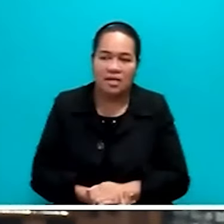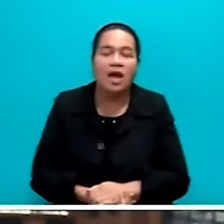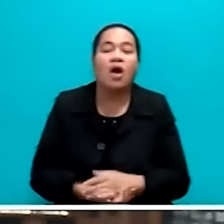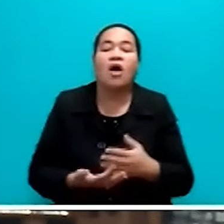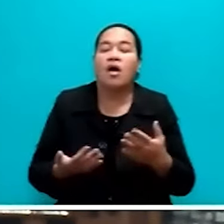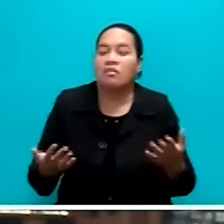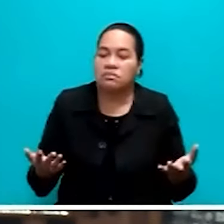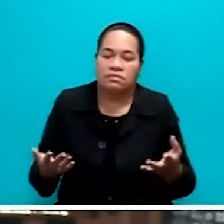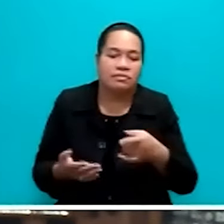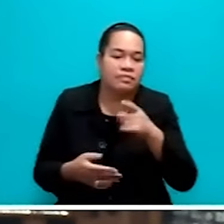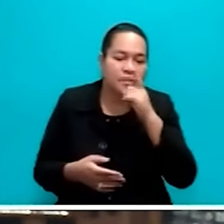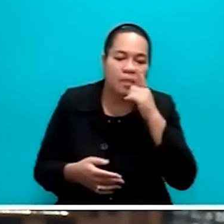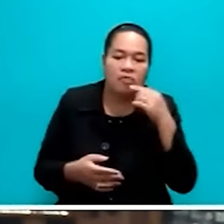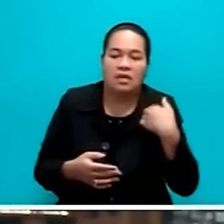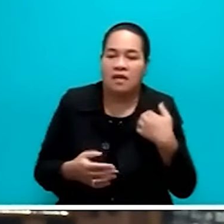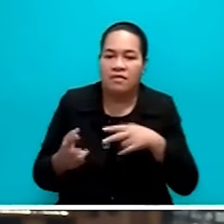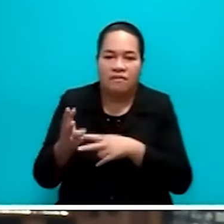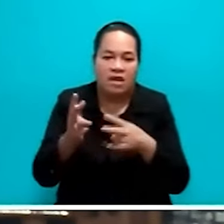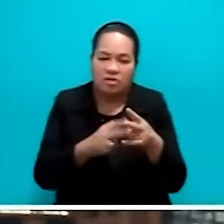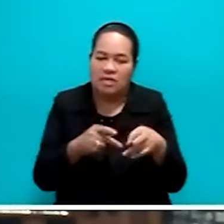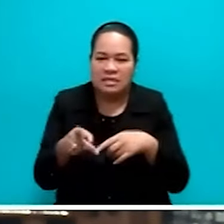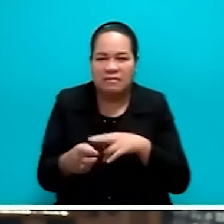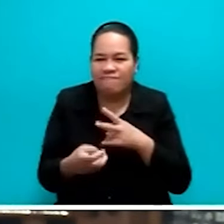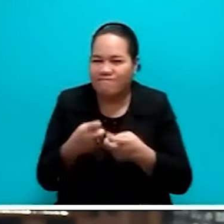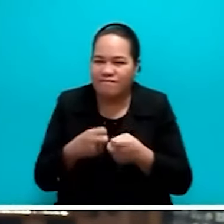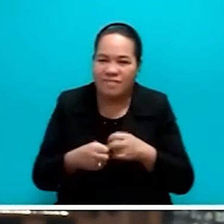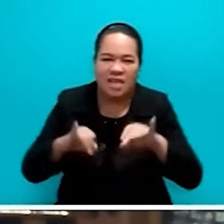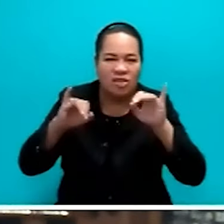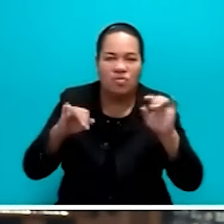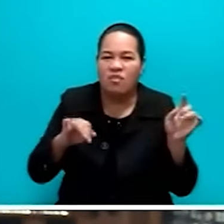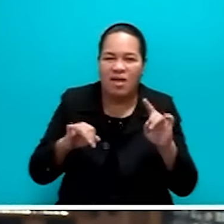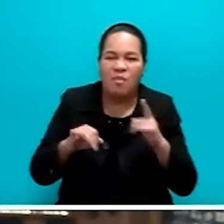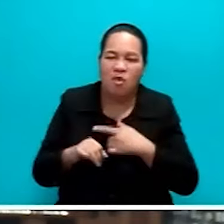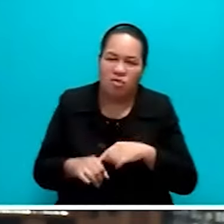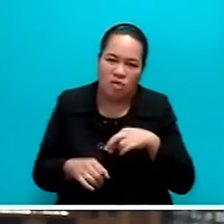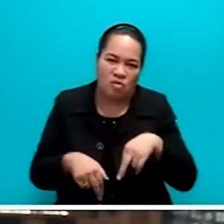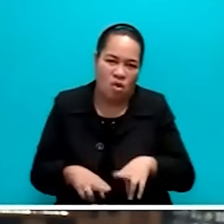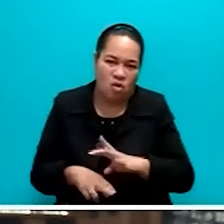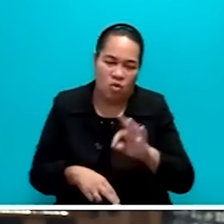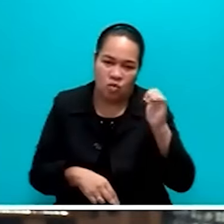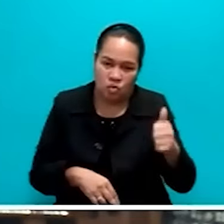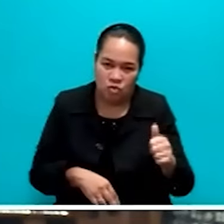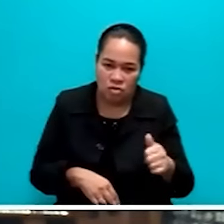areas that have no roads or the road, not good roads, shipping,